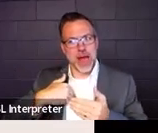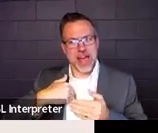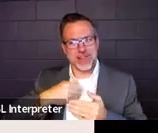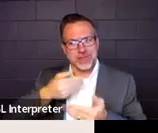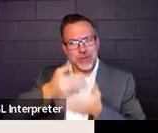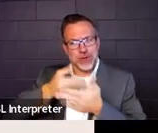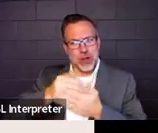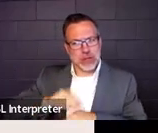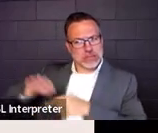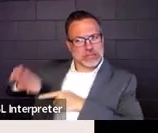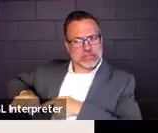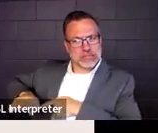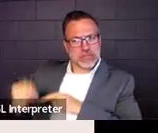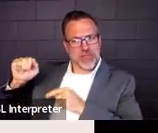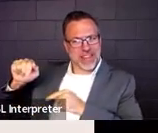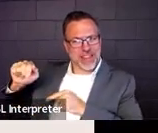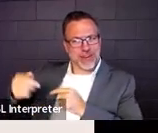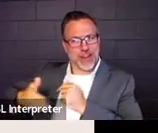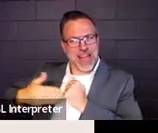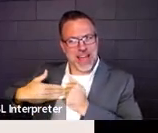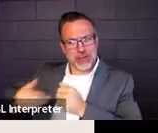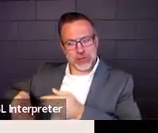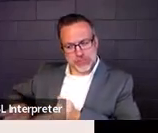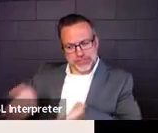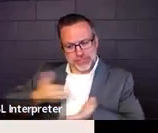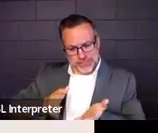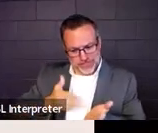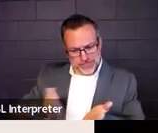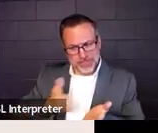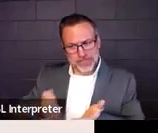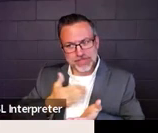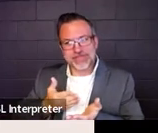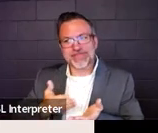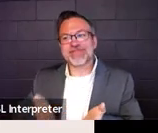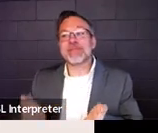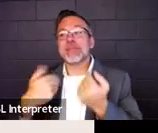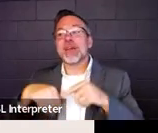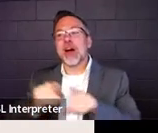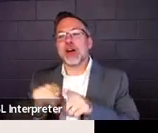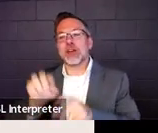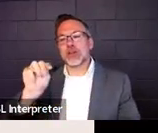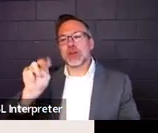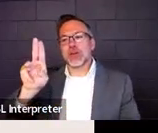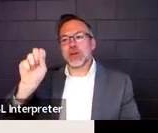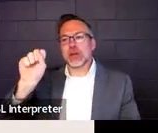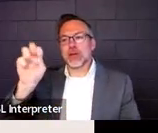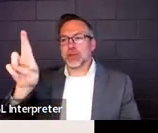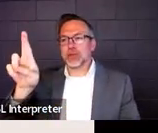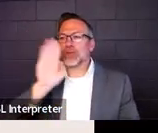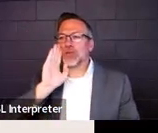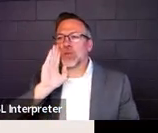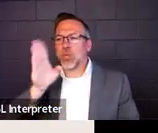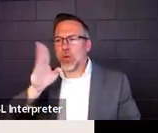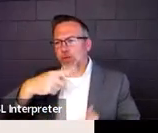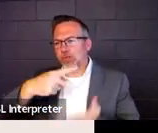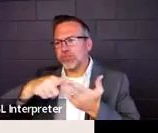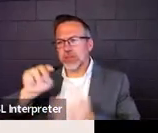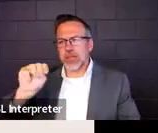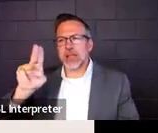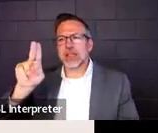IEPs. And of course, MUSER. We're going to dig in quite a bit to MUSER today.